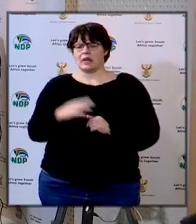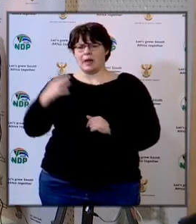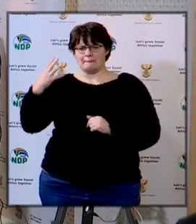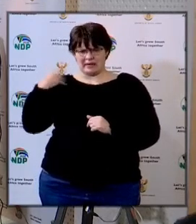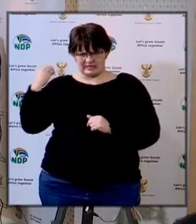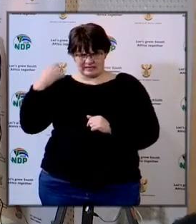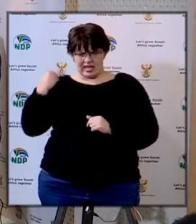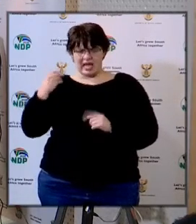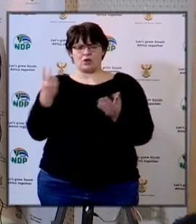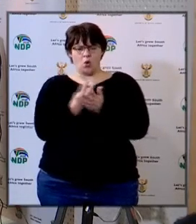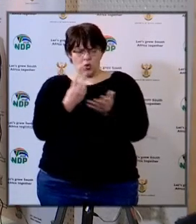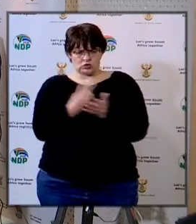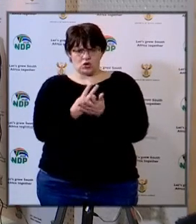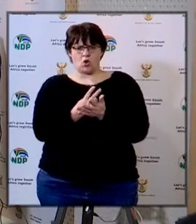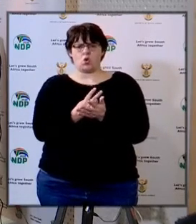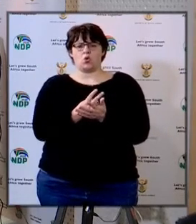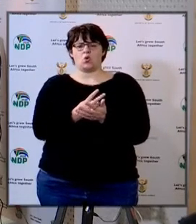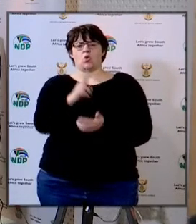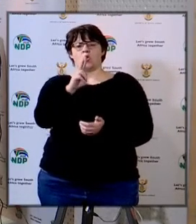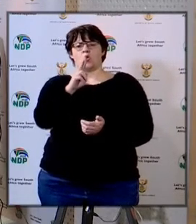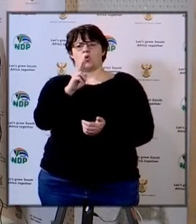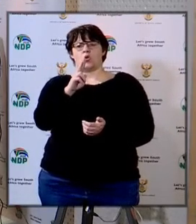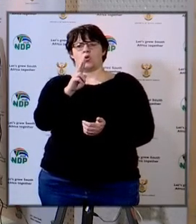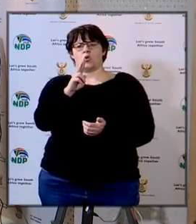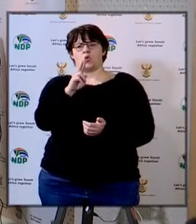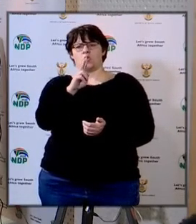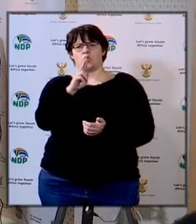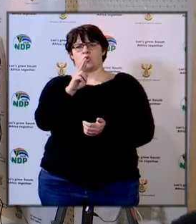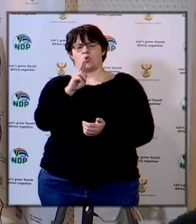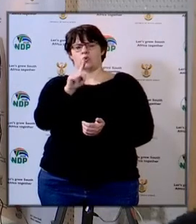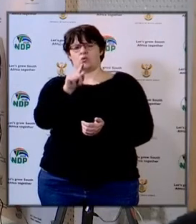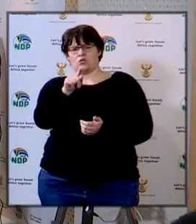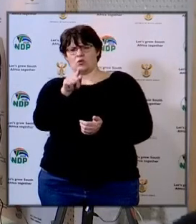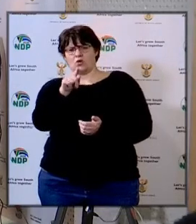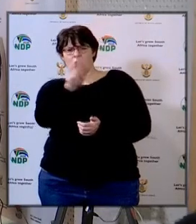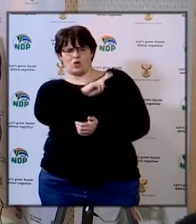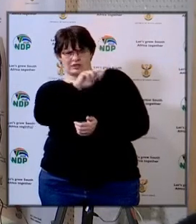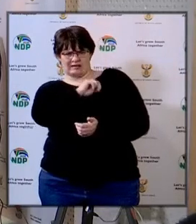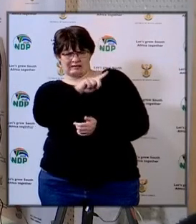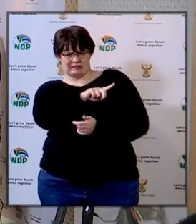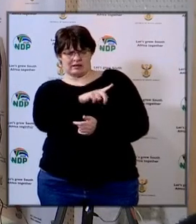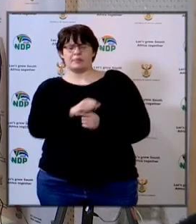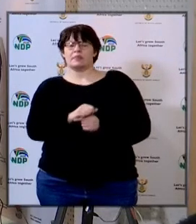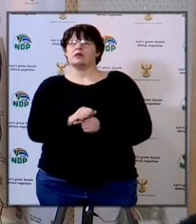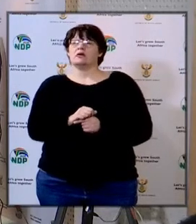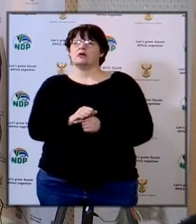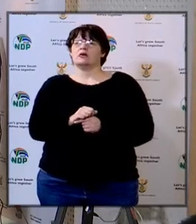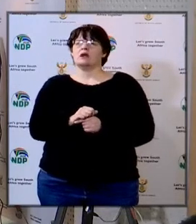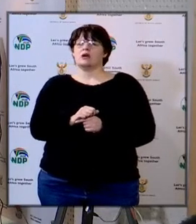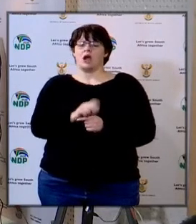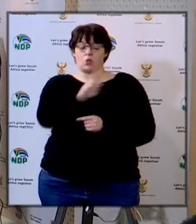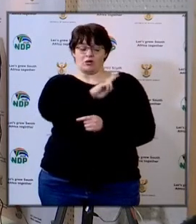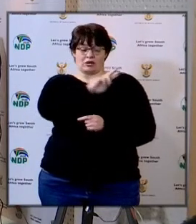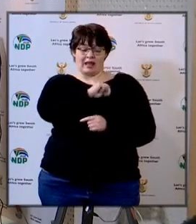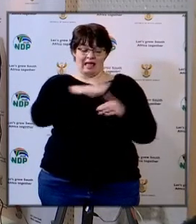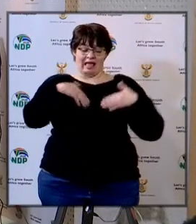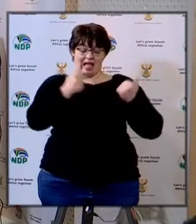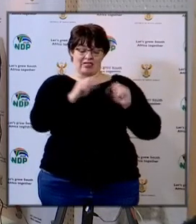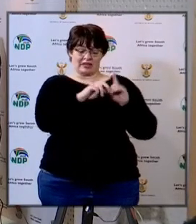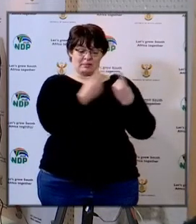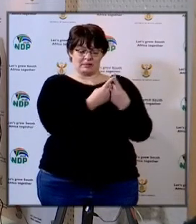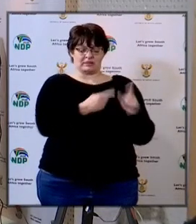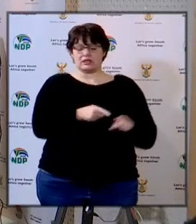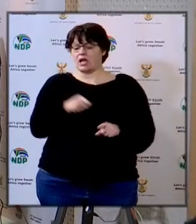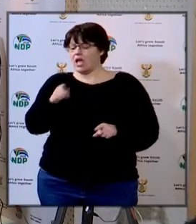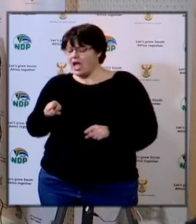minister and KZN MEC is there adequate communication between the KZN health department and the decision